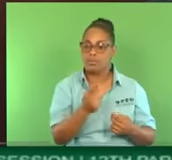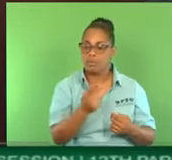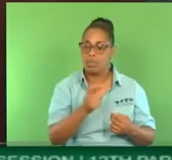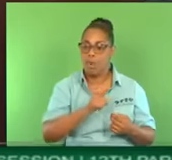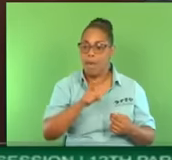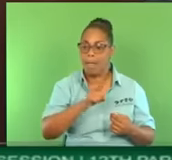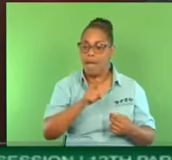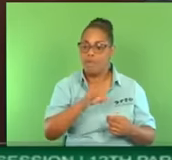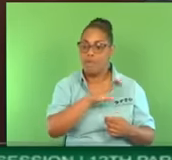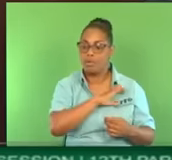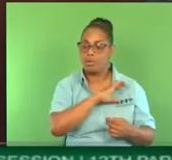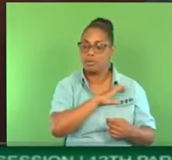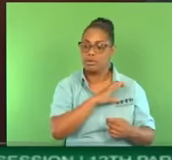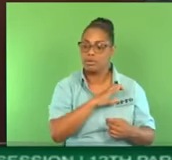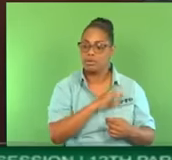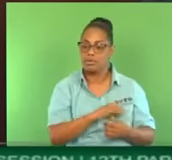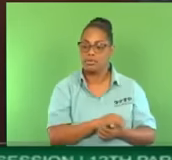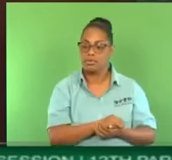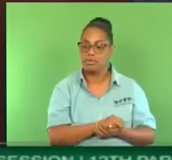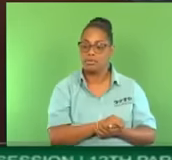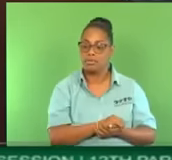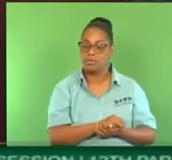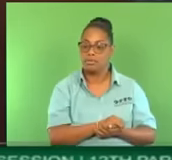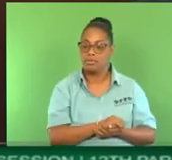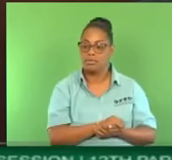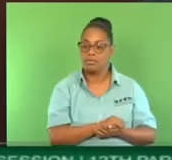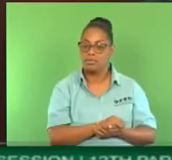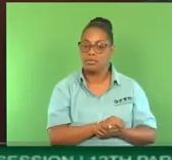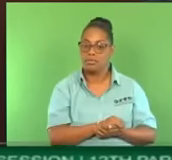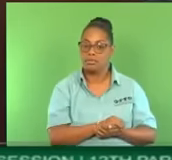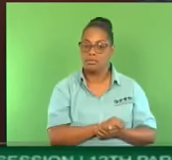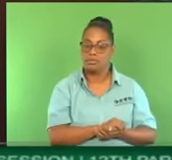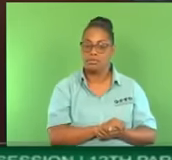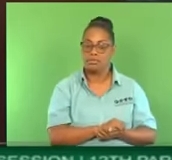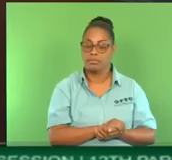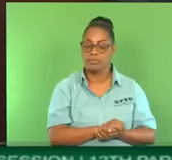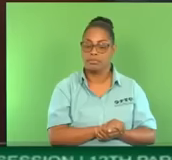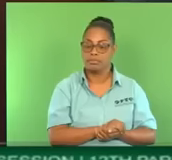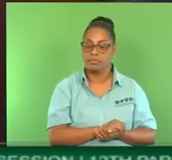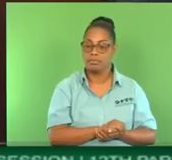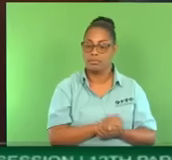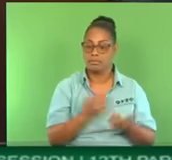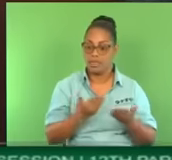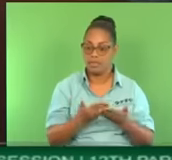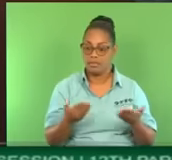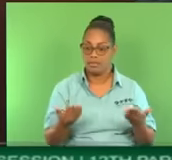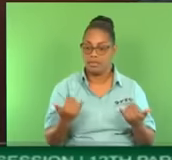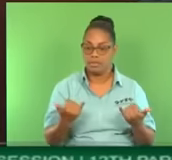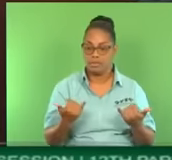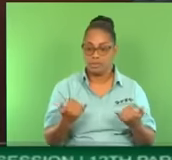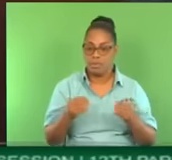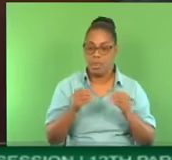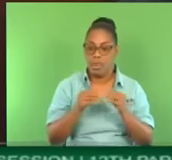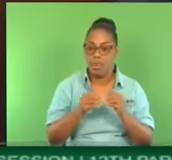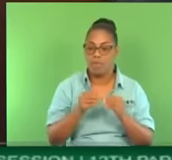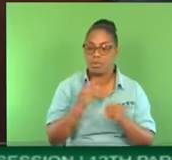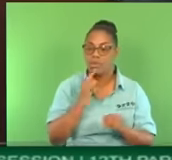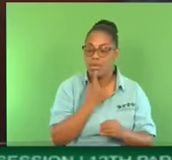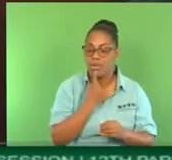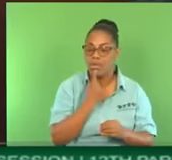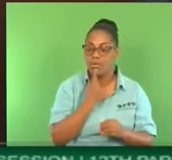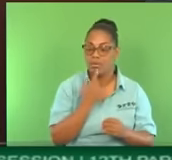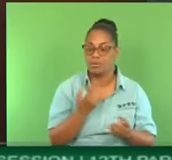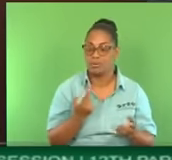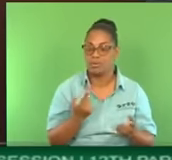I don't know how to pronounce that, but that is what the message is. Tension is rising in this society, Madam Speaker. Tension is